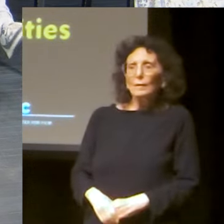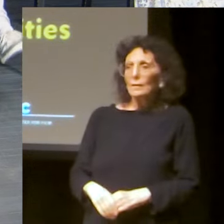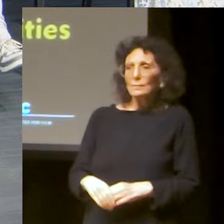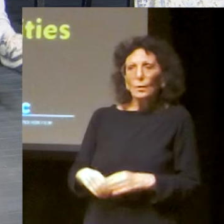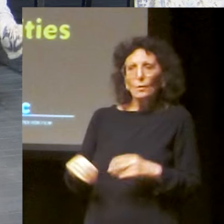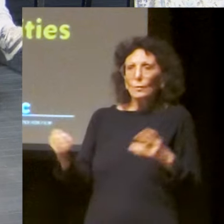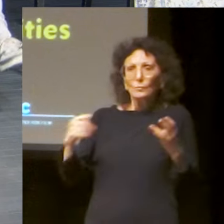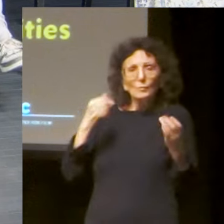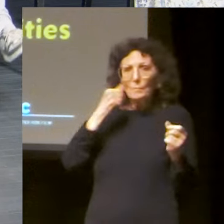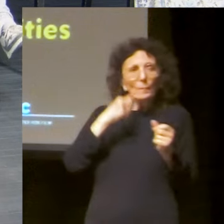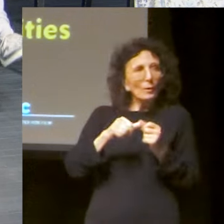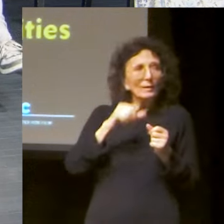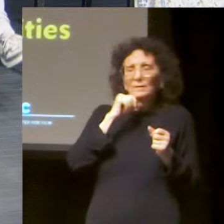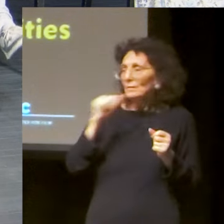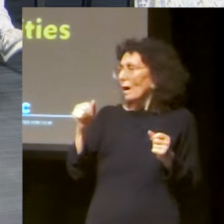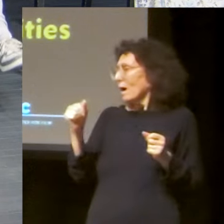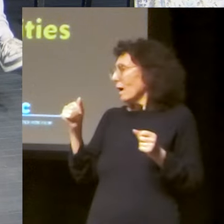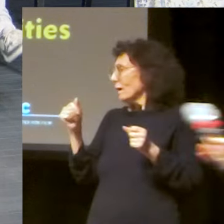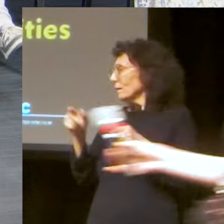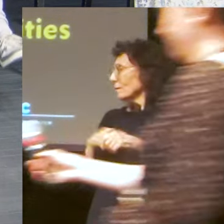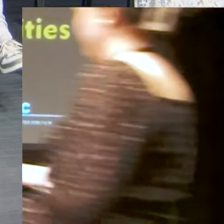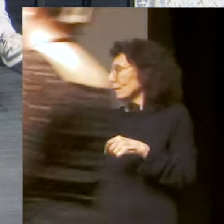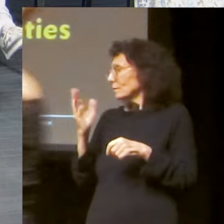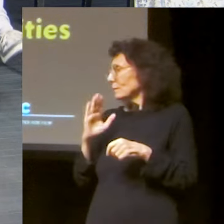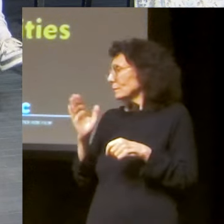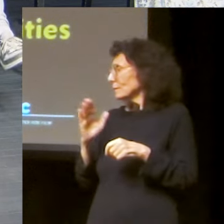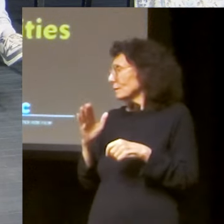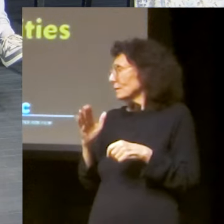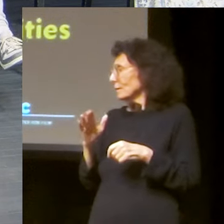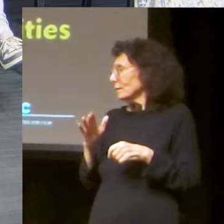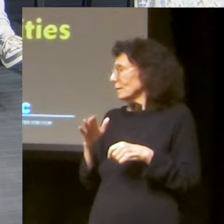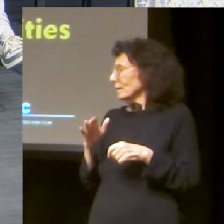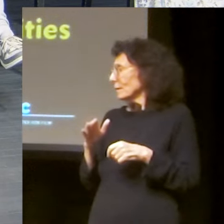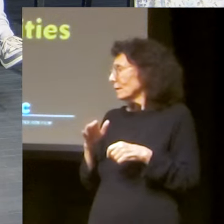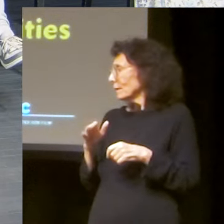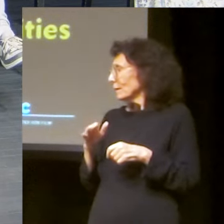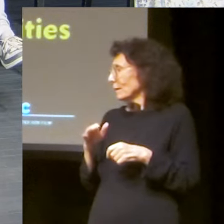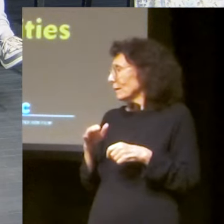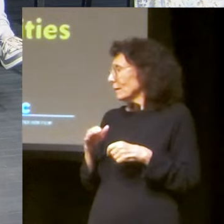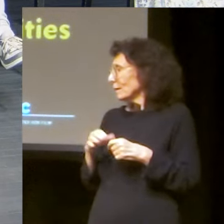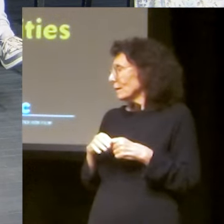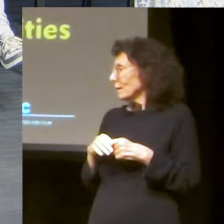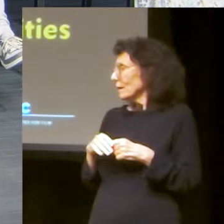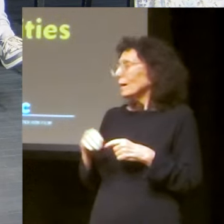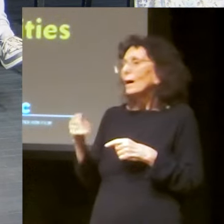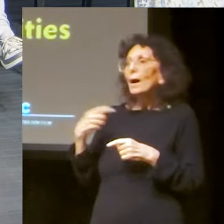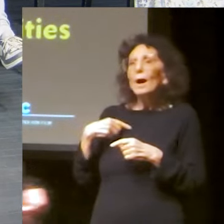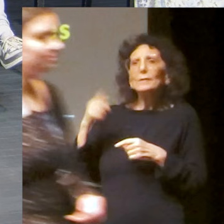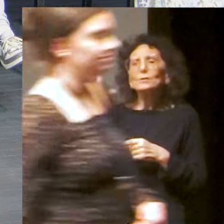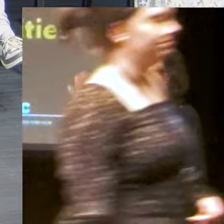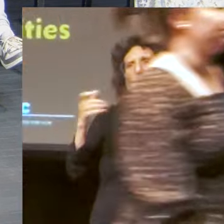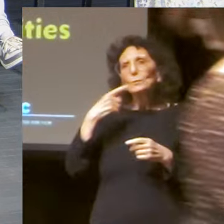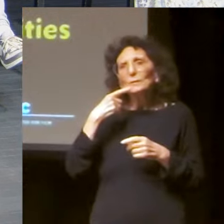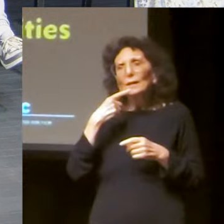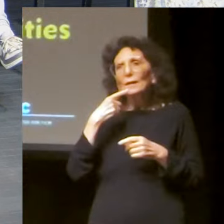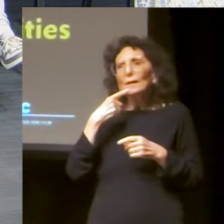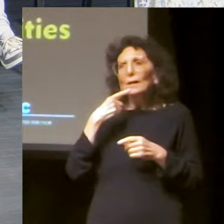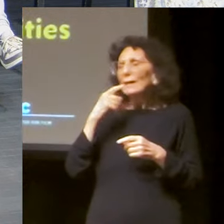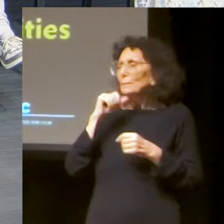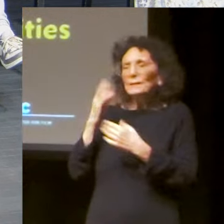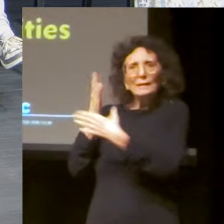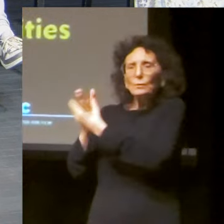And that was 35 years ago, about, right? was five or six, yeah. So it's not a very long period of time. So you have to,